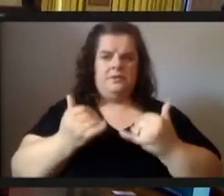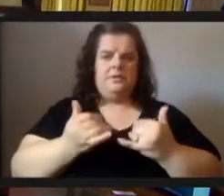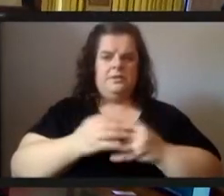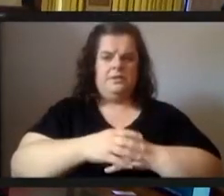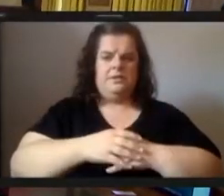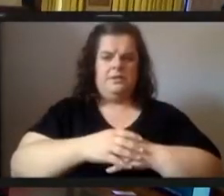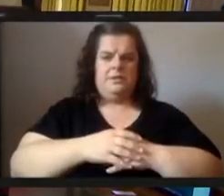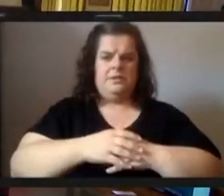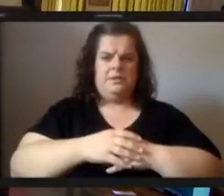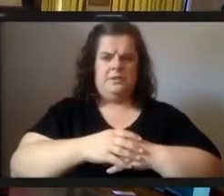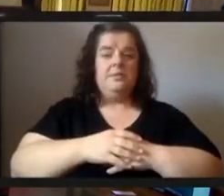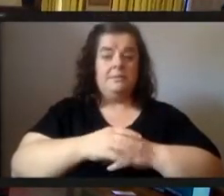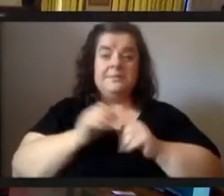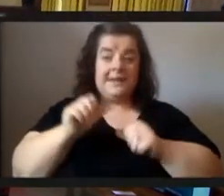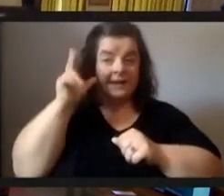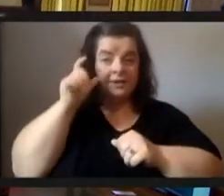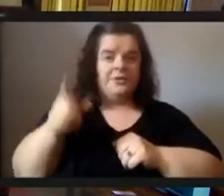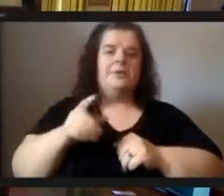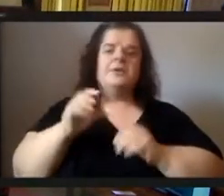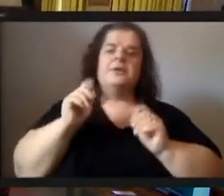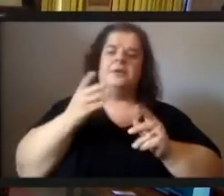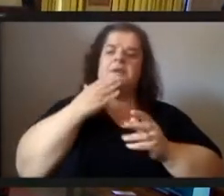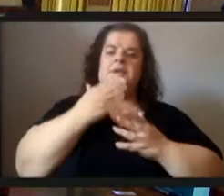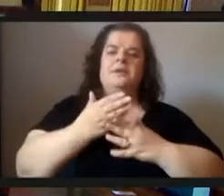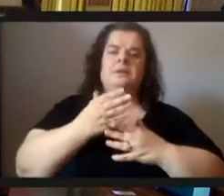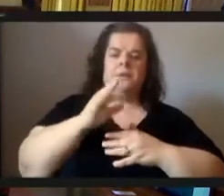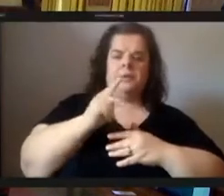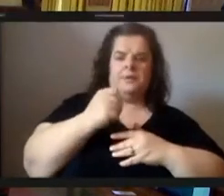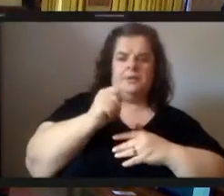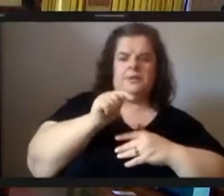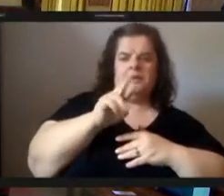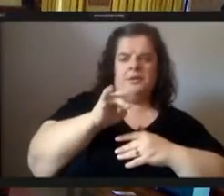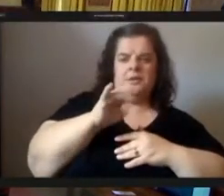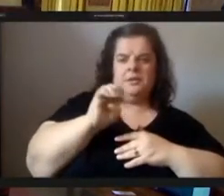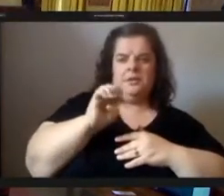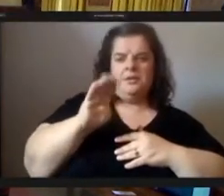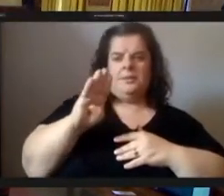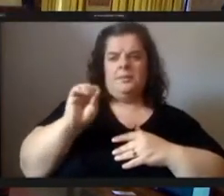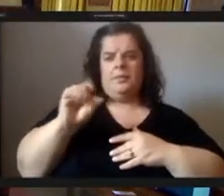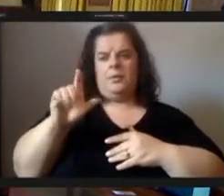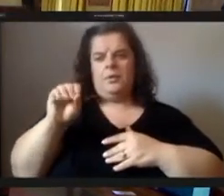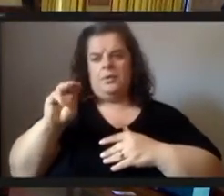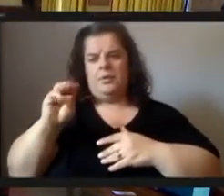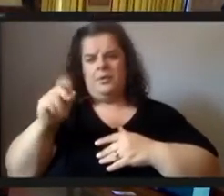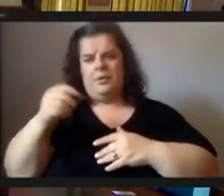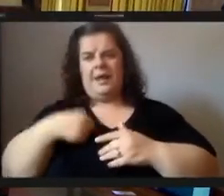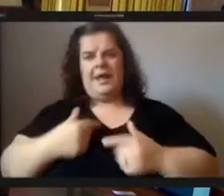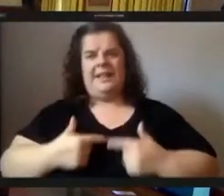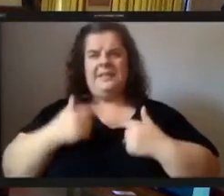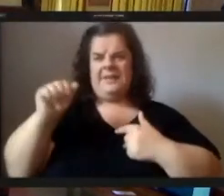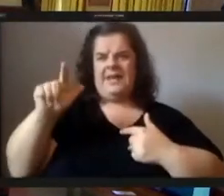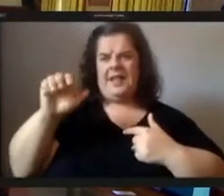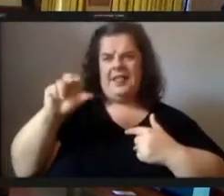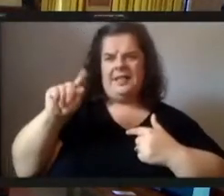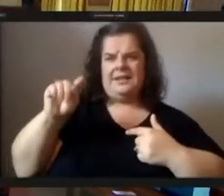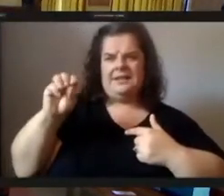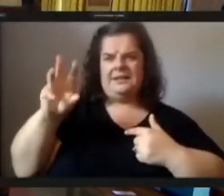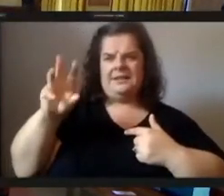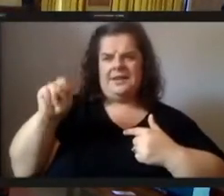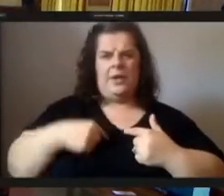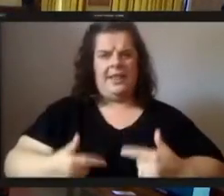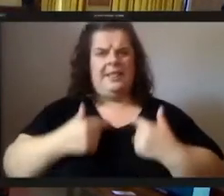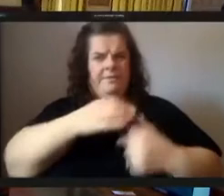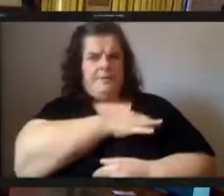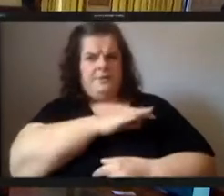we can hear you okay good my name is patrice polamope and i live in allen town um i live in pittsburgh my whole